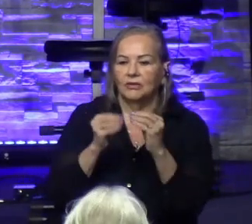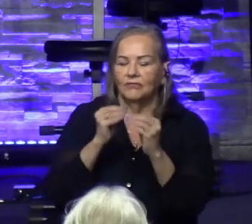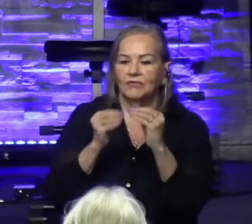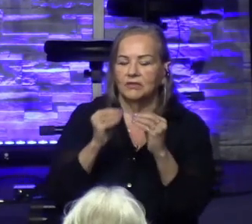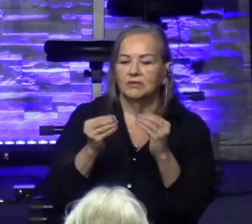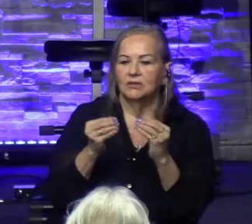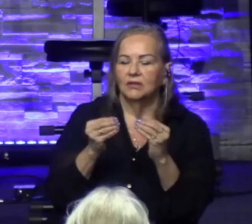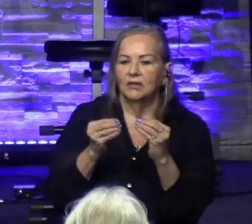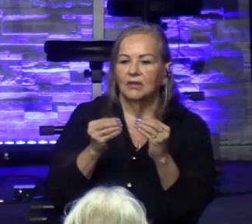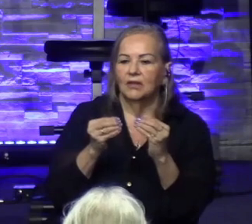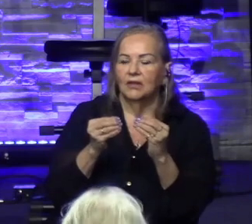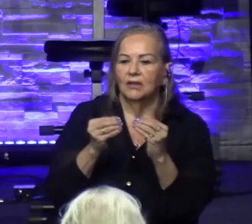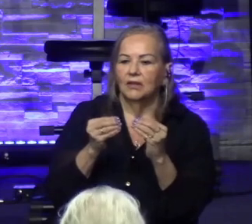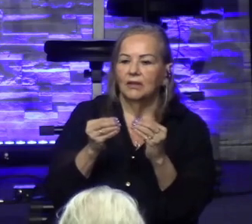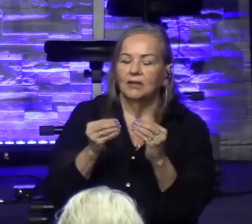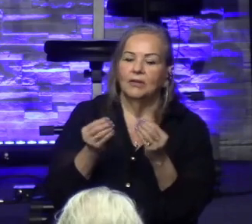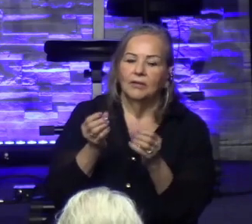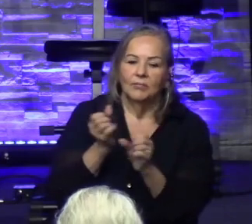plan to make it happen.